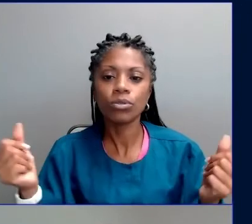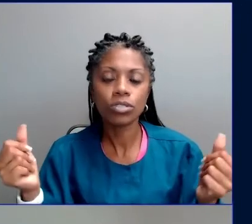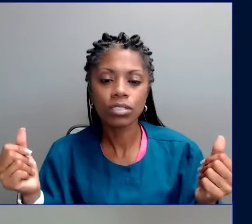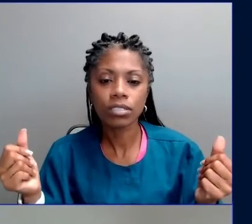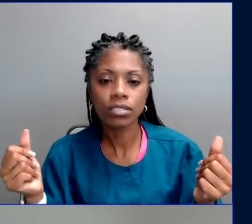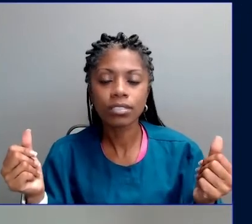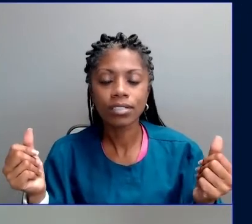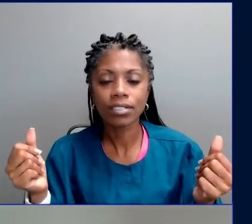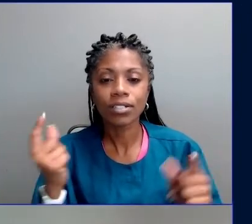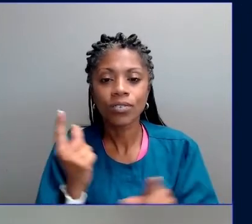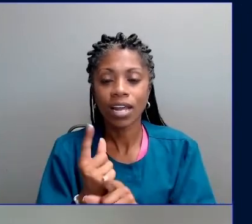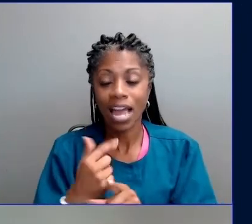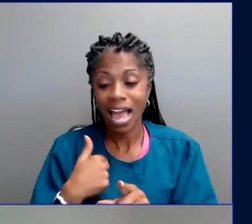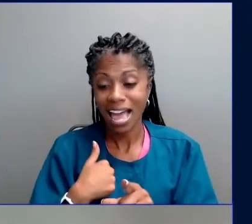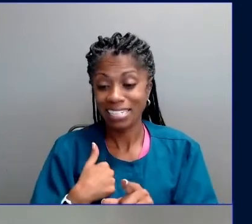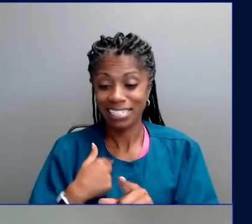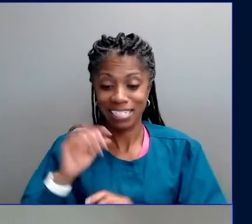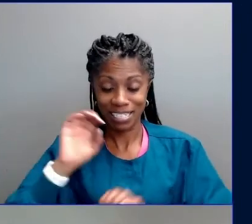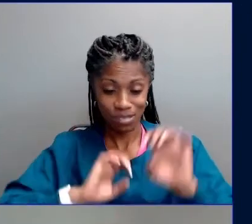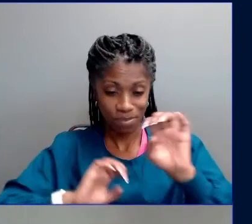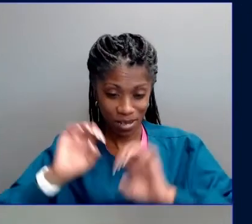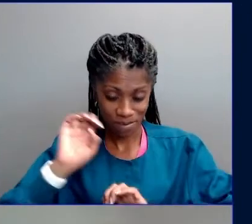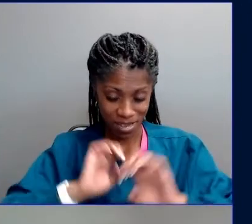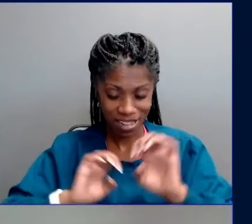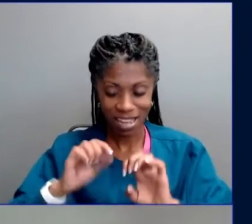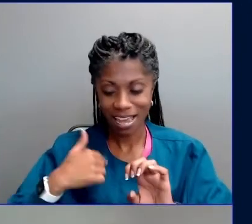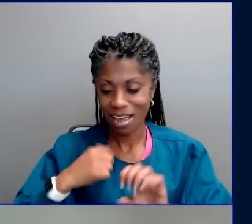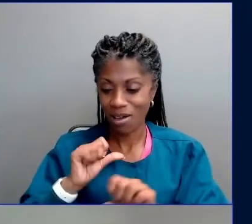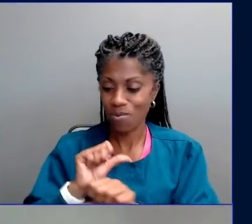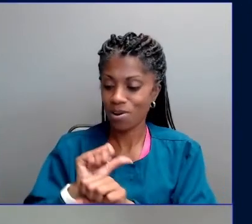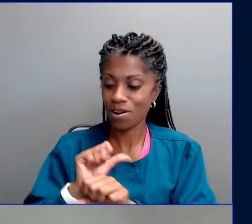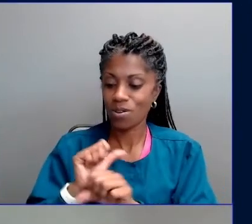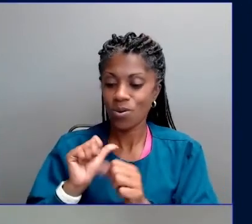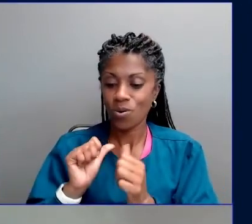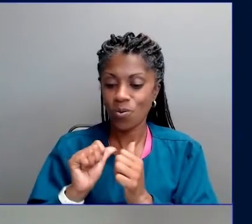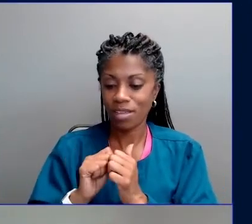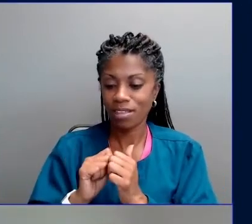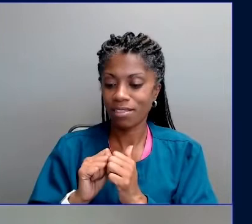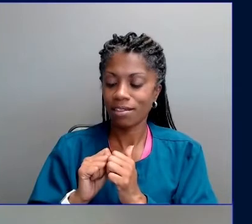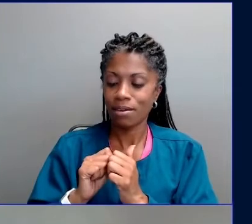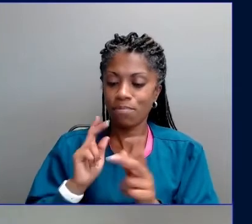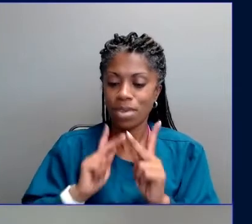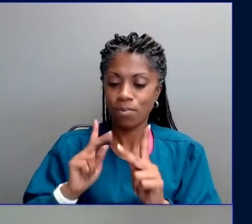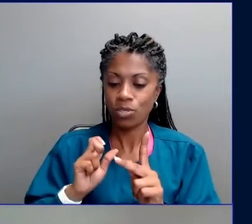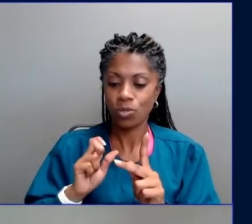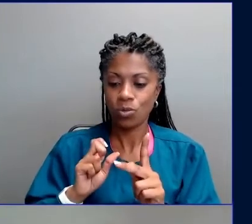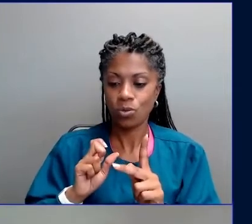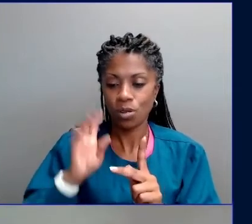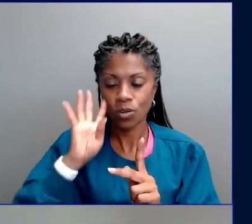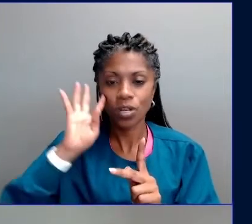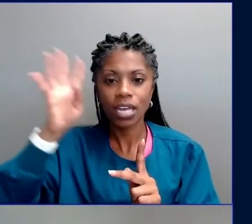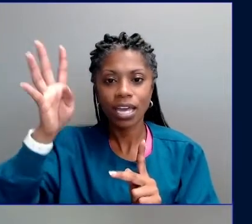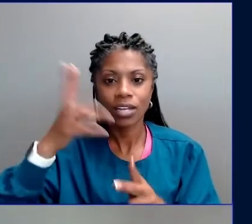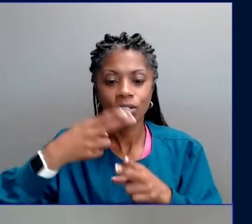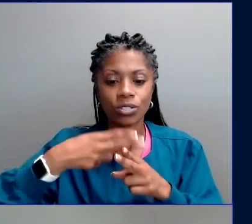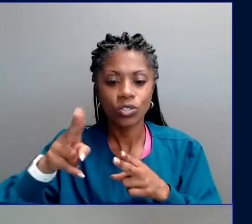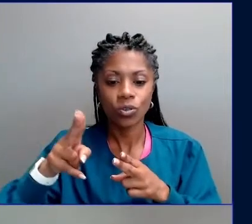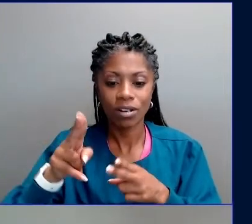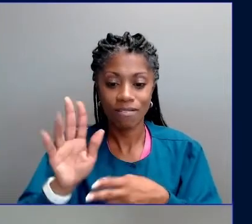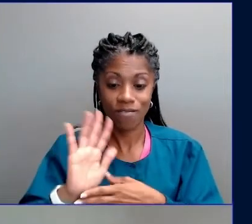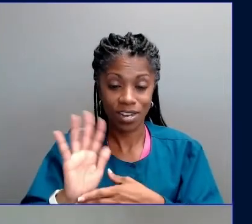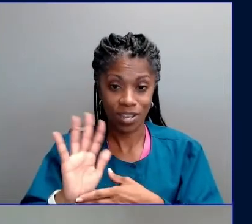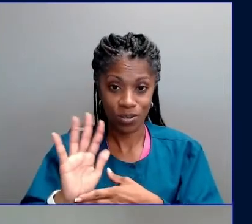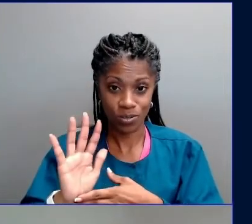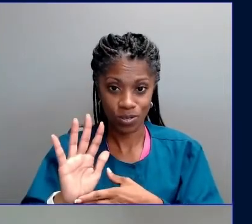experiment. I worked with these Yale researchers to create short videos on social media where we framed climate solutions around